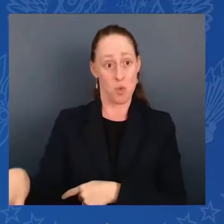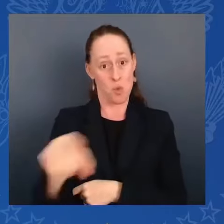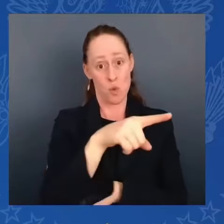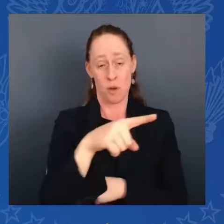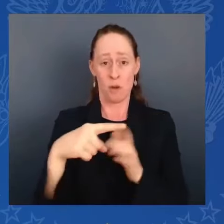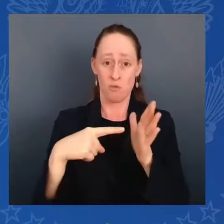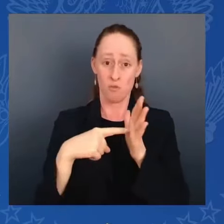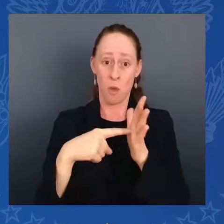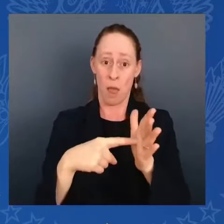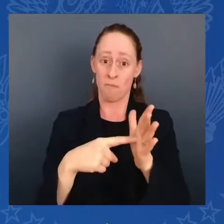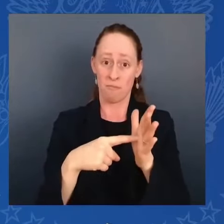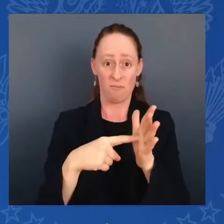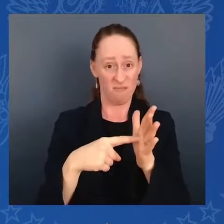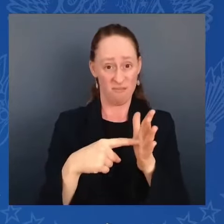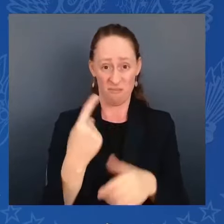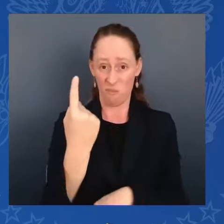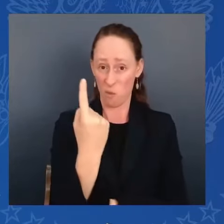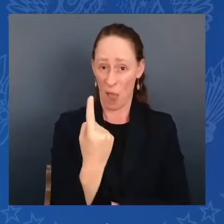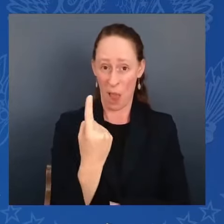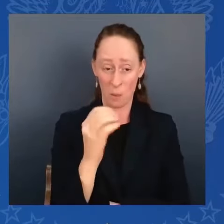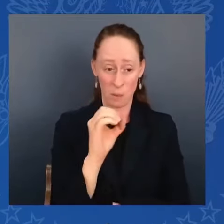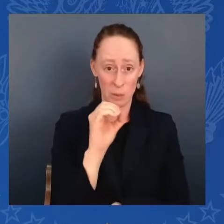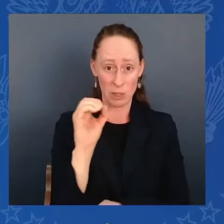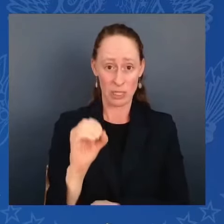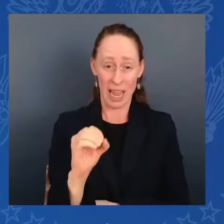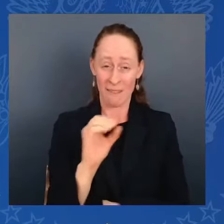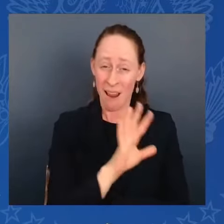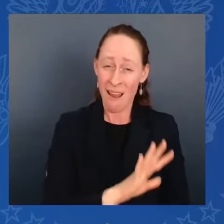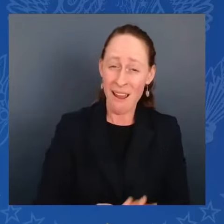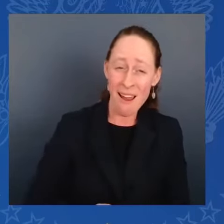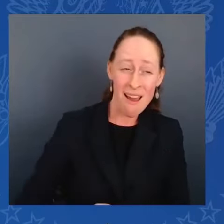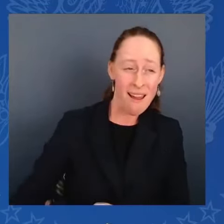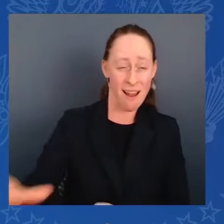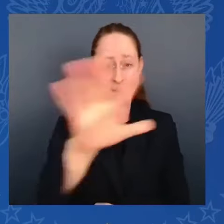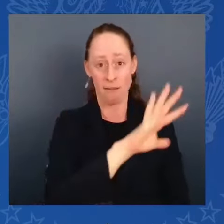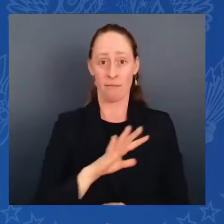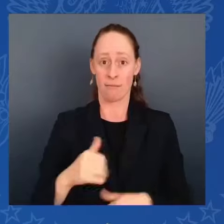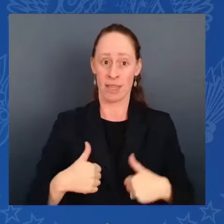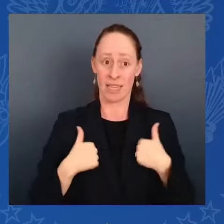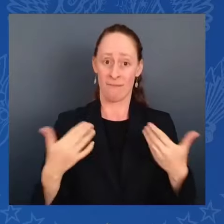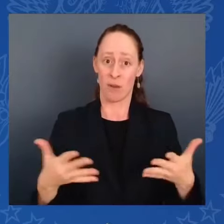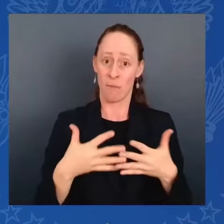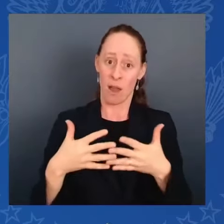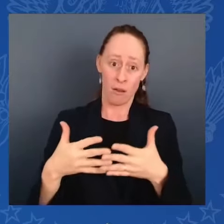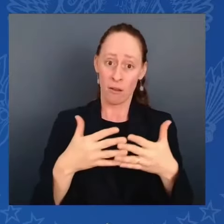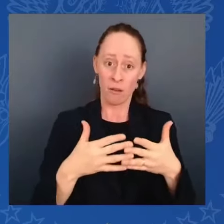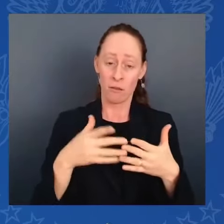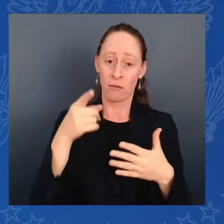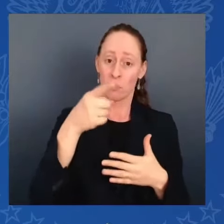99 percent of the rest of the population safe. It's you. You're all volunteers. You do it.